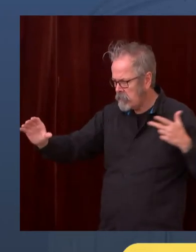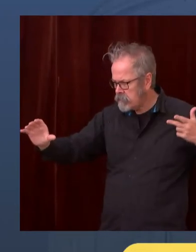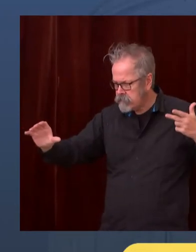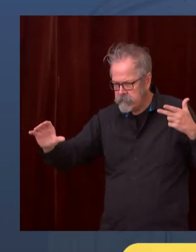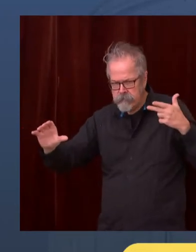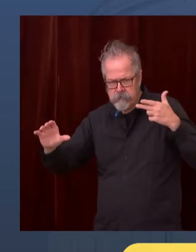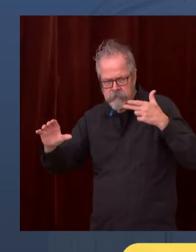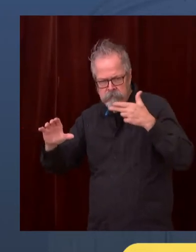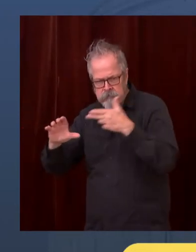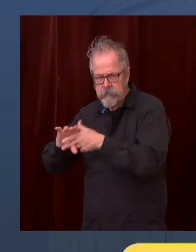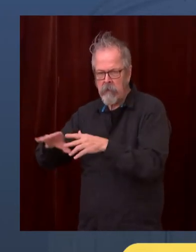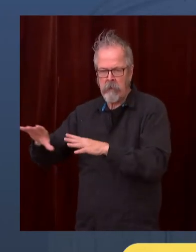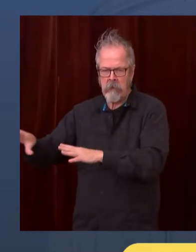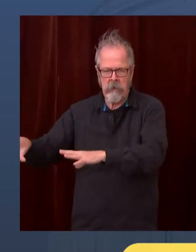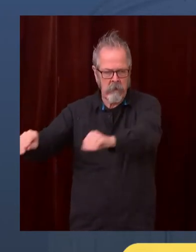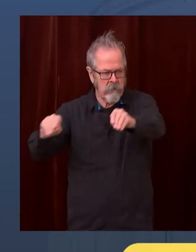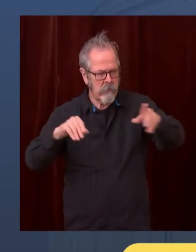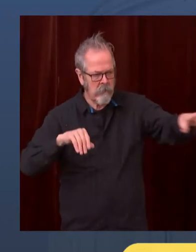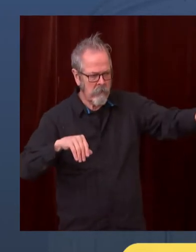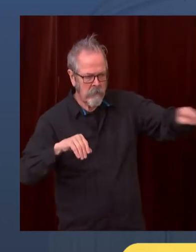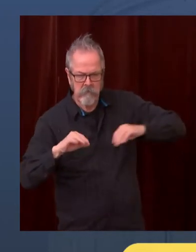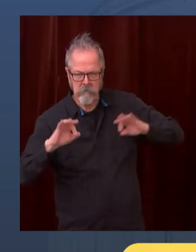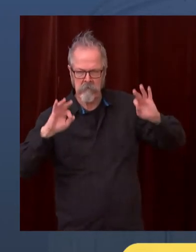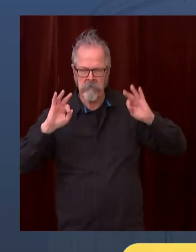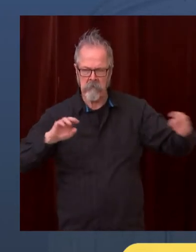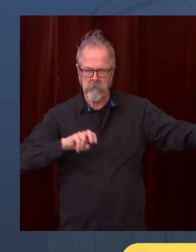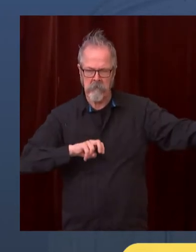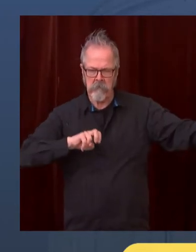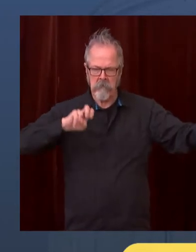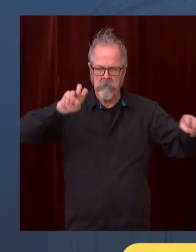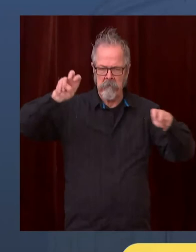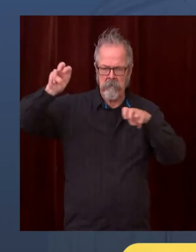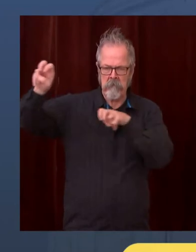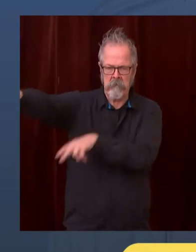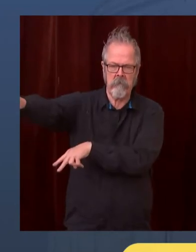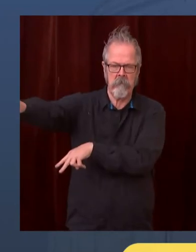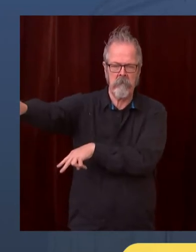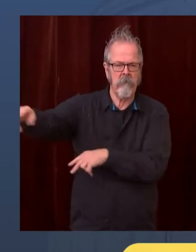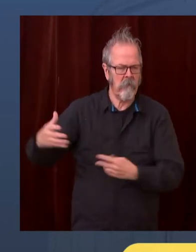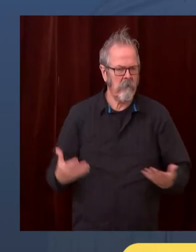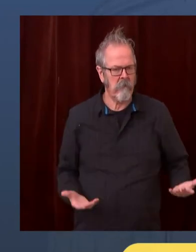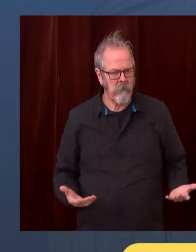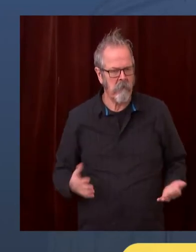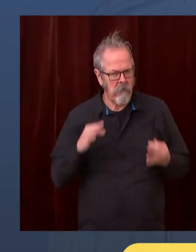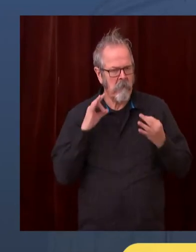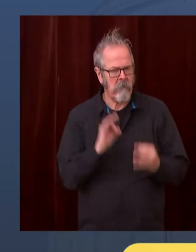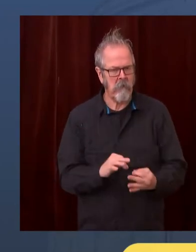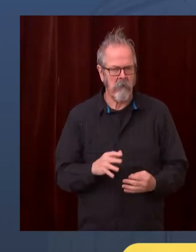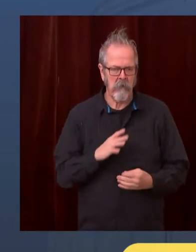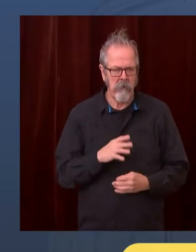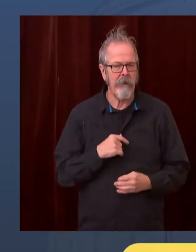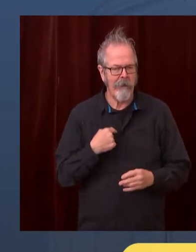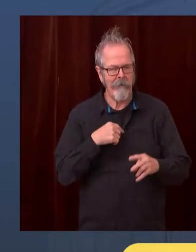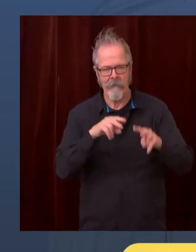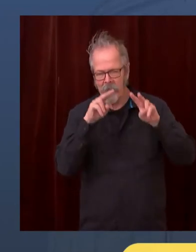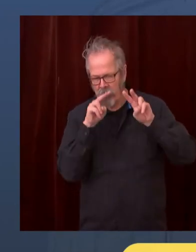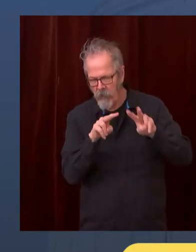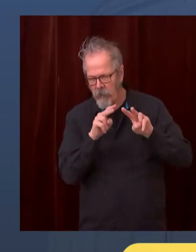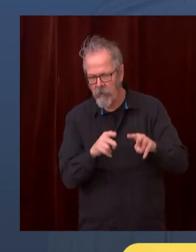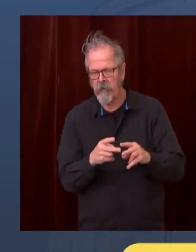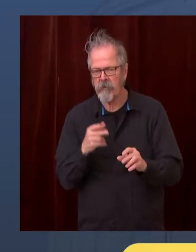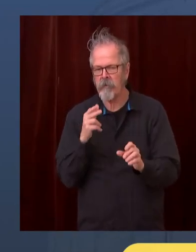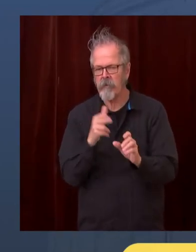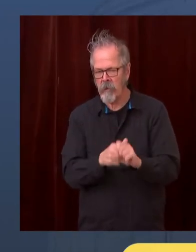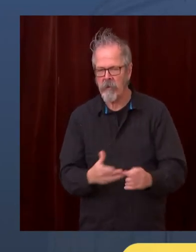to joining Governor and making sure that I can do whatever I can. But it's not about me, it's about the we, it's about all of us working